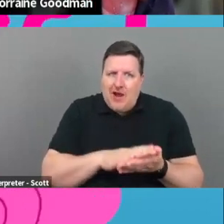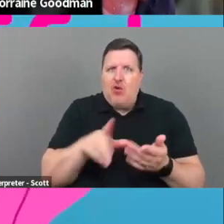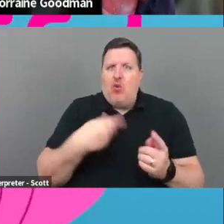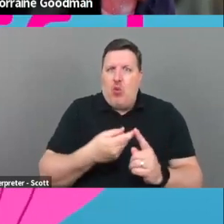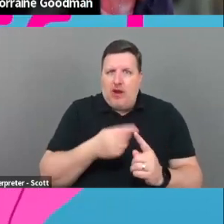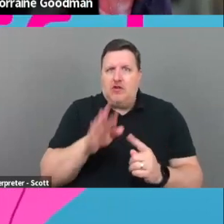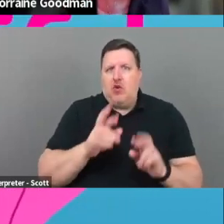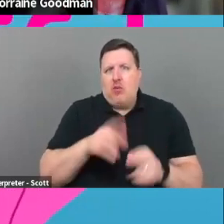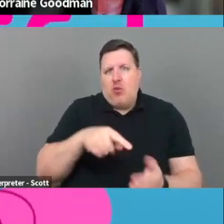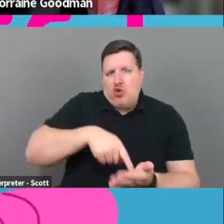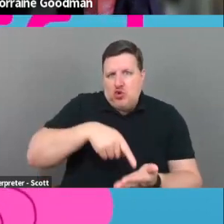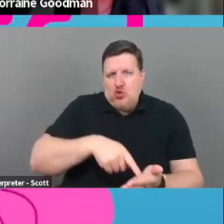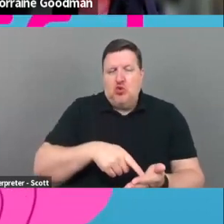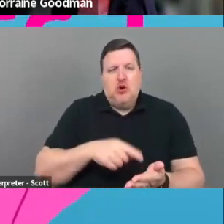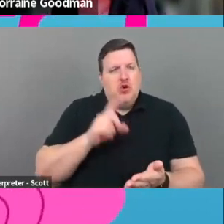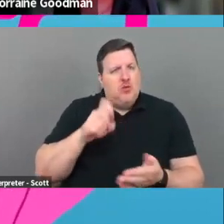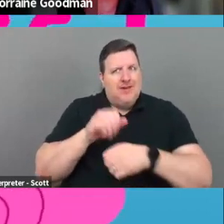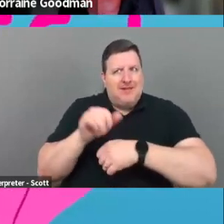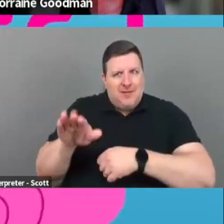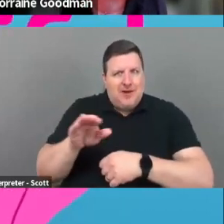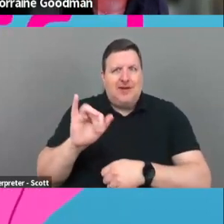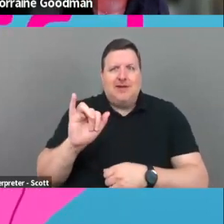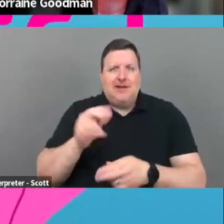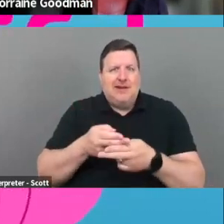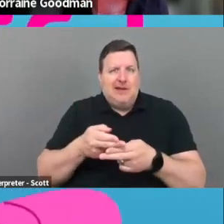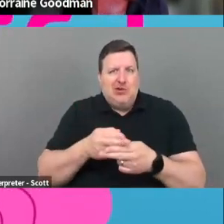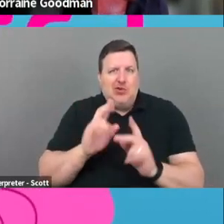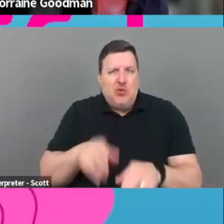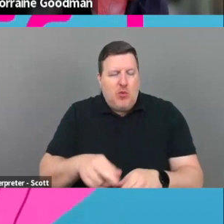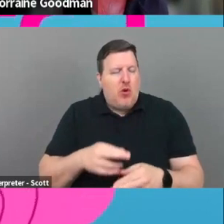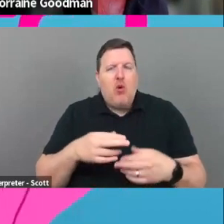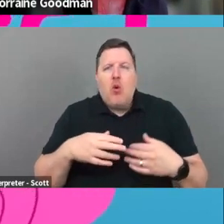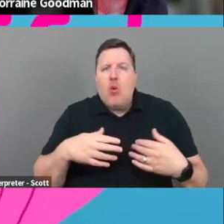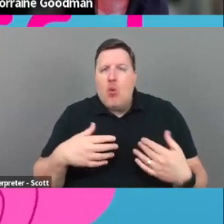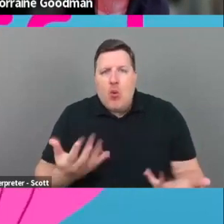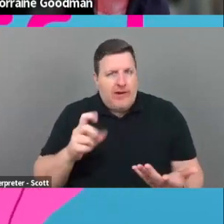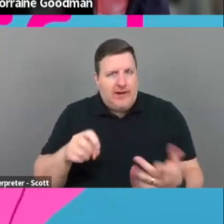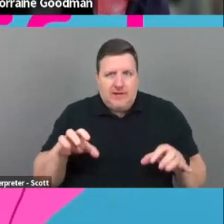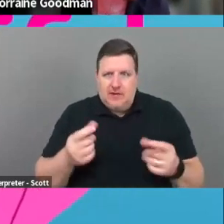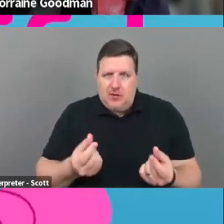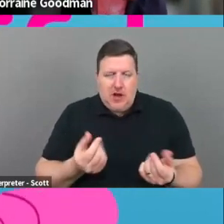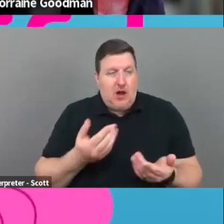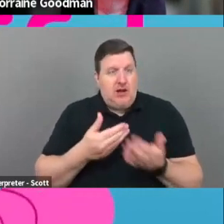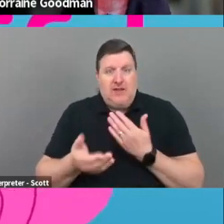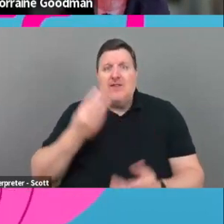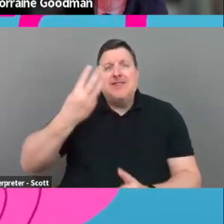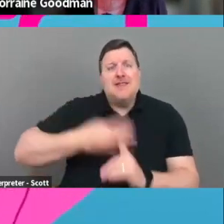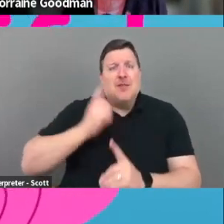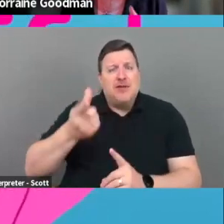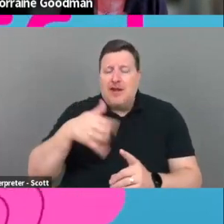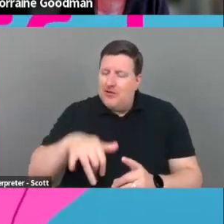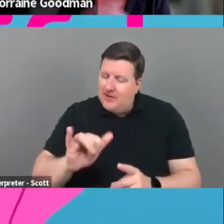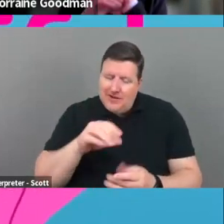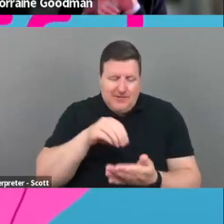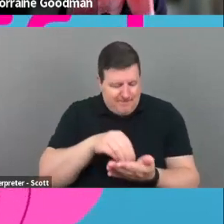is your report due? Do you have to submit an interim report? What needs to be done? Even if it's six months down the line, if you